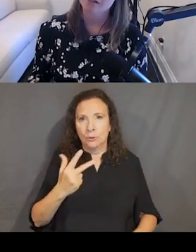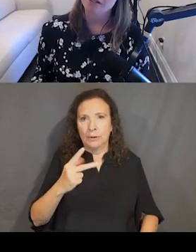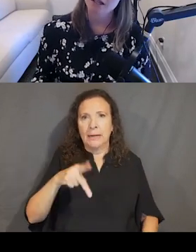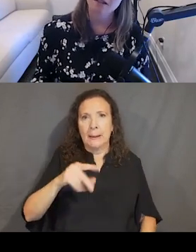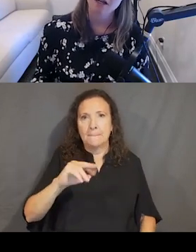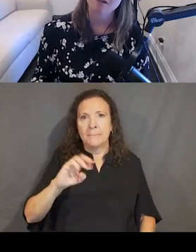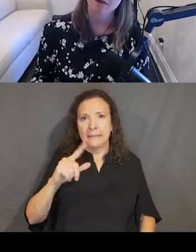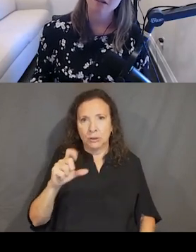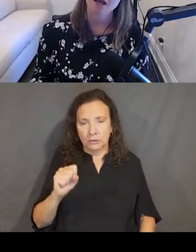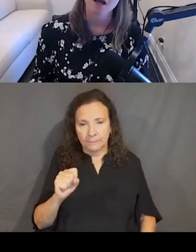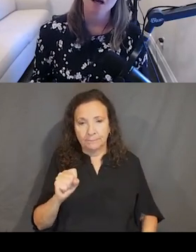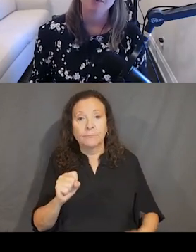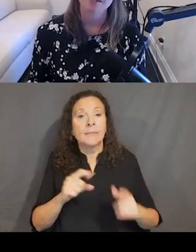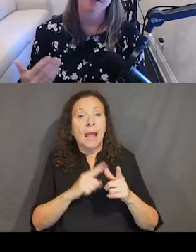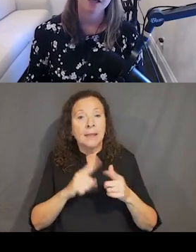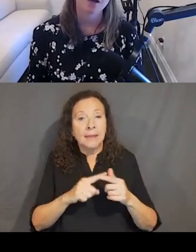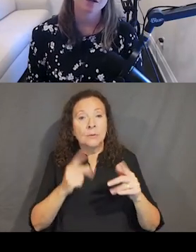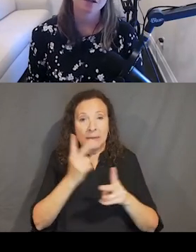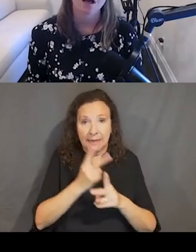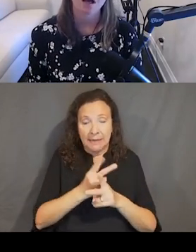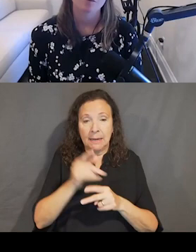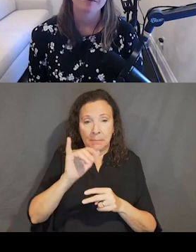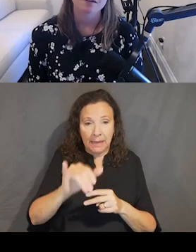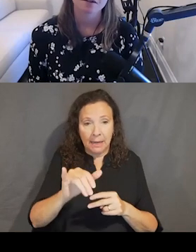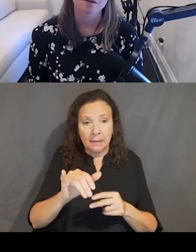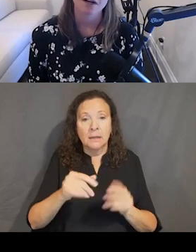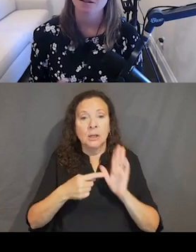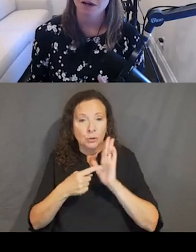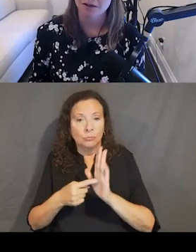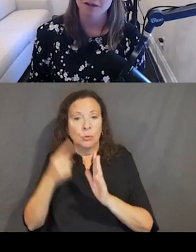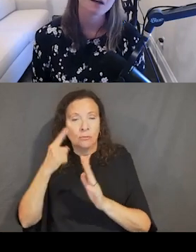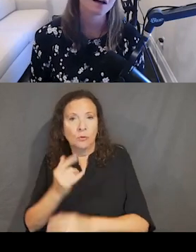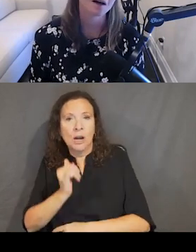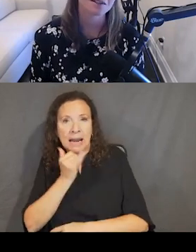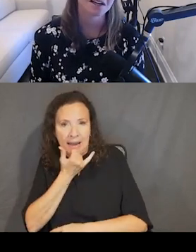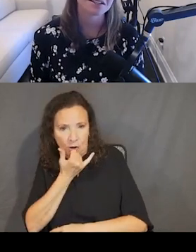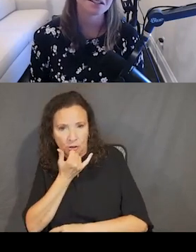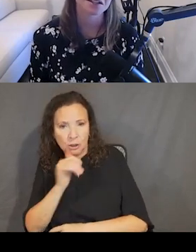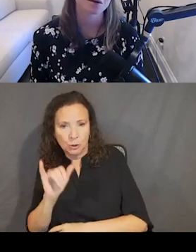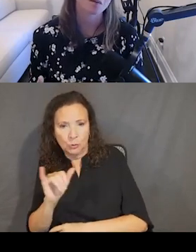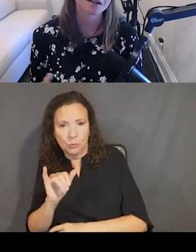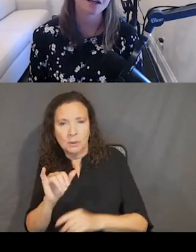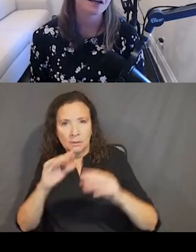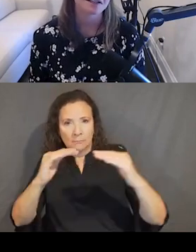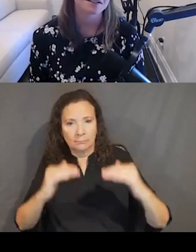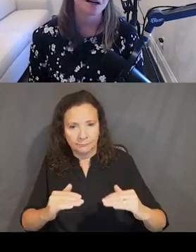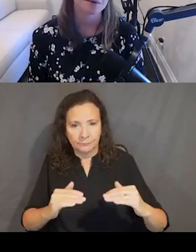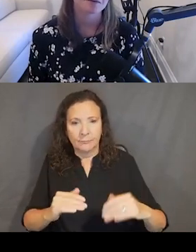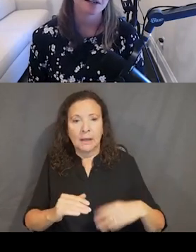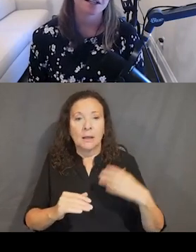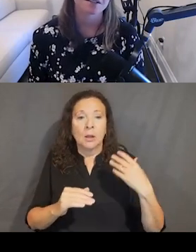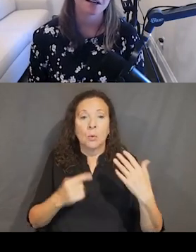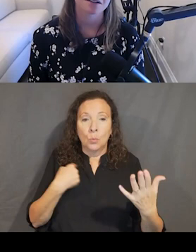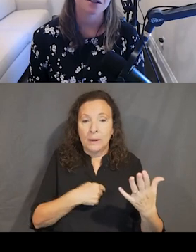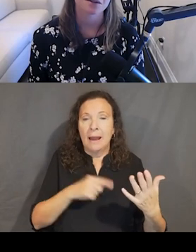our error state as well. But to indicate error, we've also got some other design decisions here. One is that